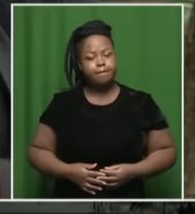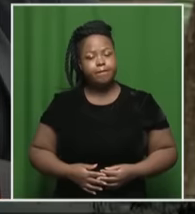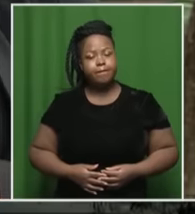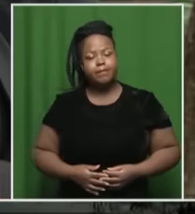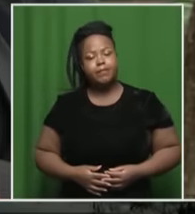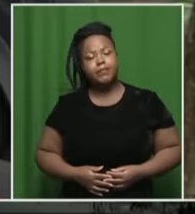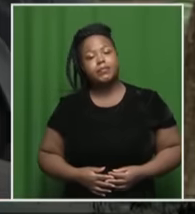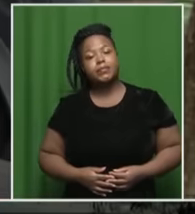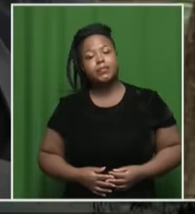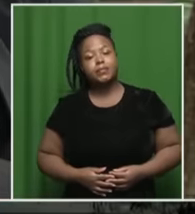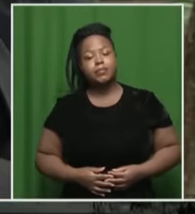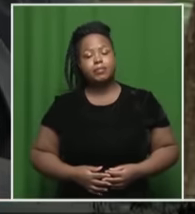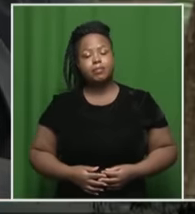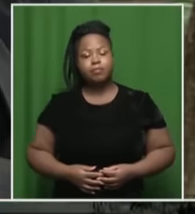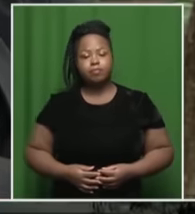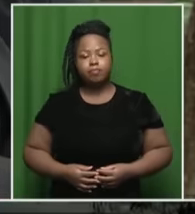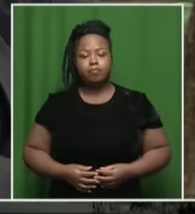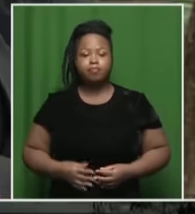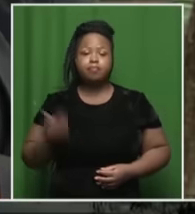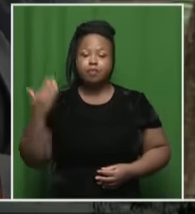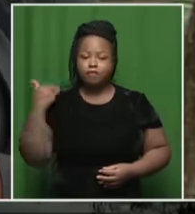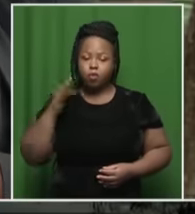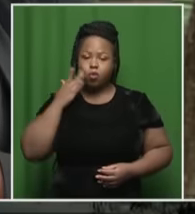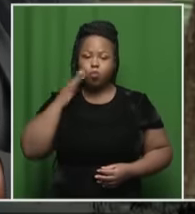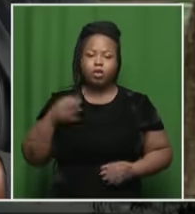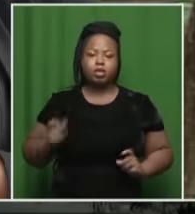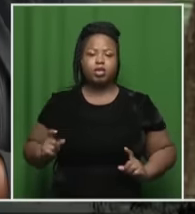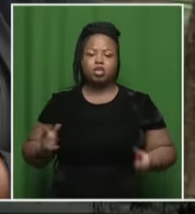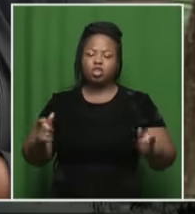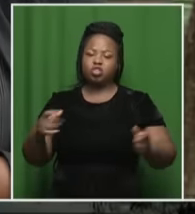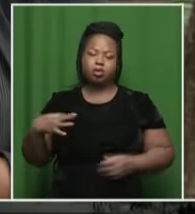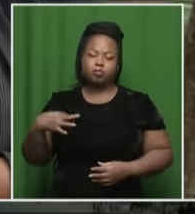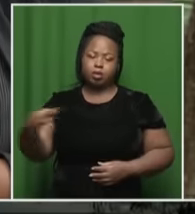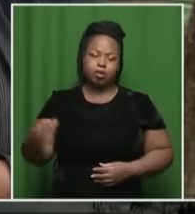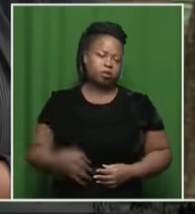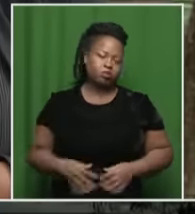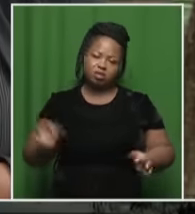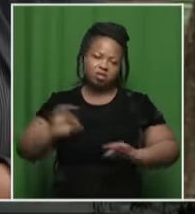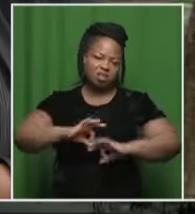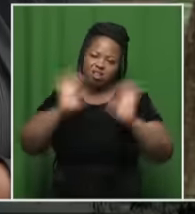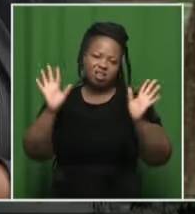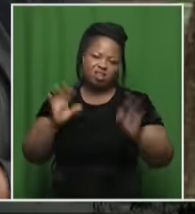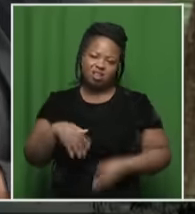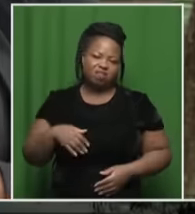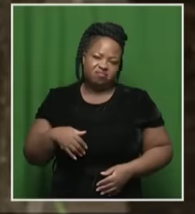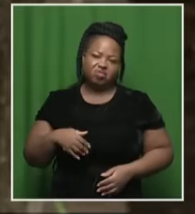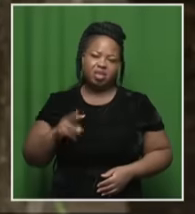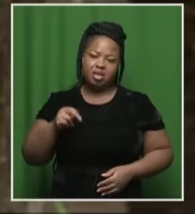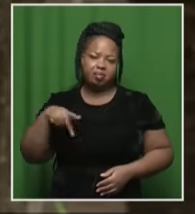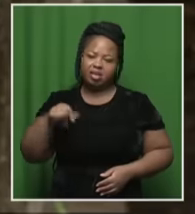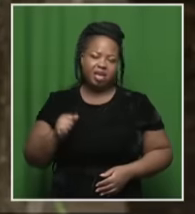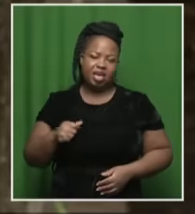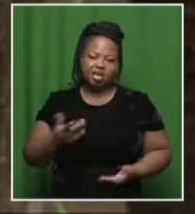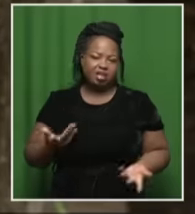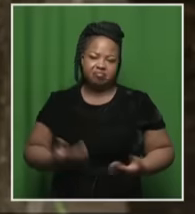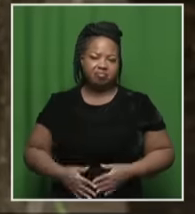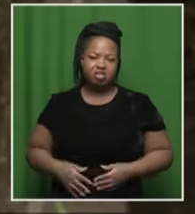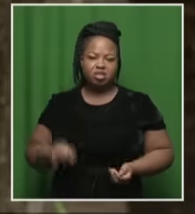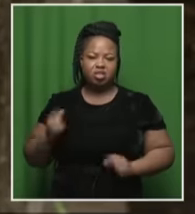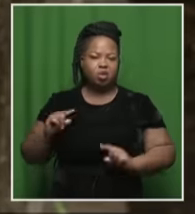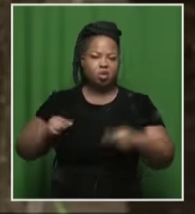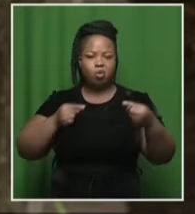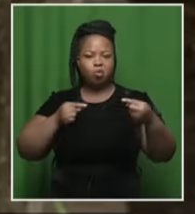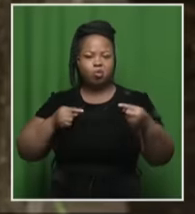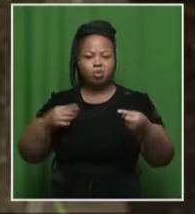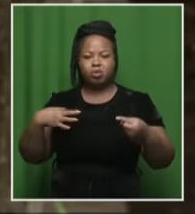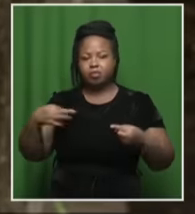Well, during the urgent application, it was quite clear from the NPA that they don't intend to oppose a